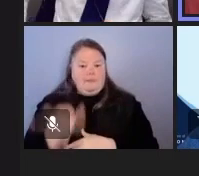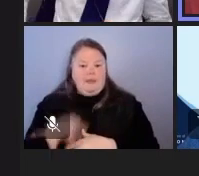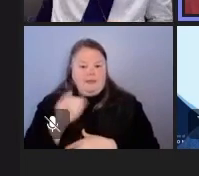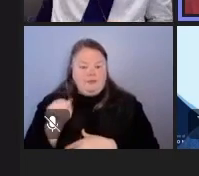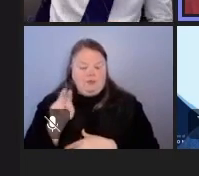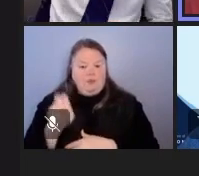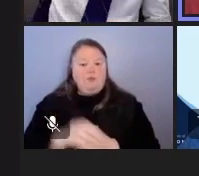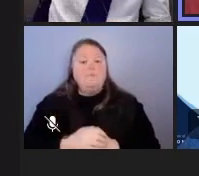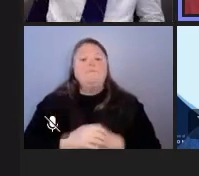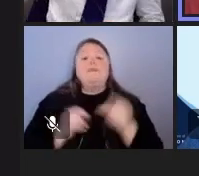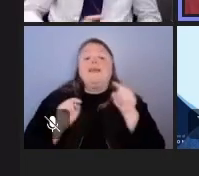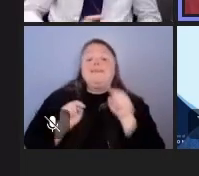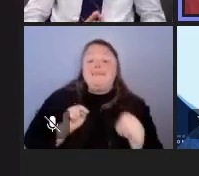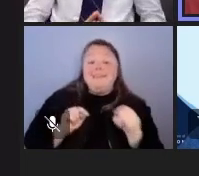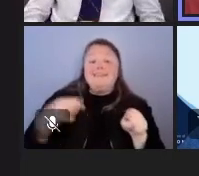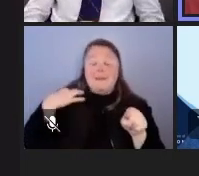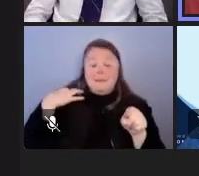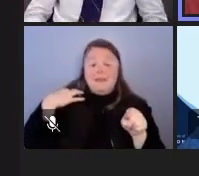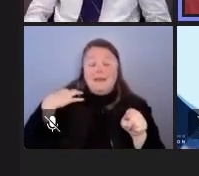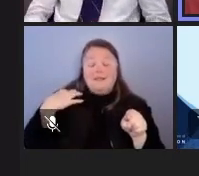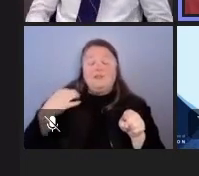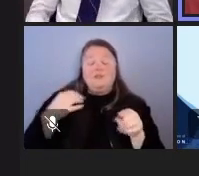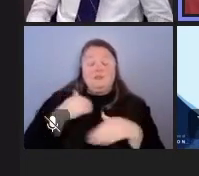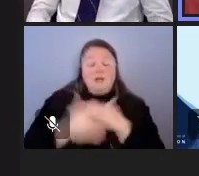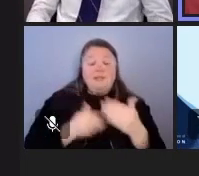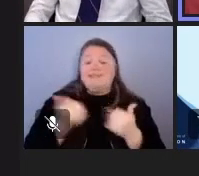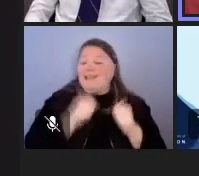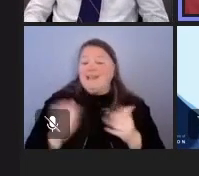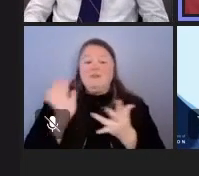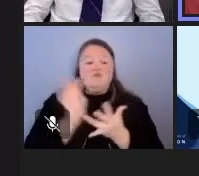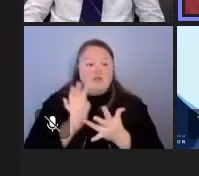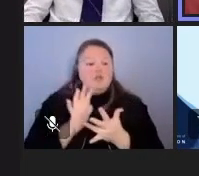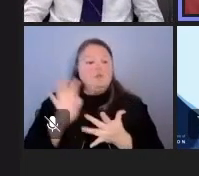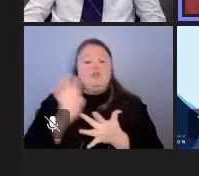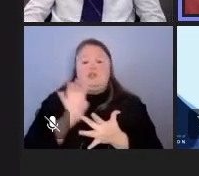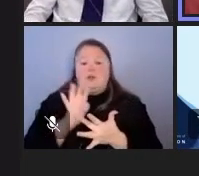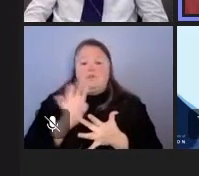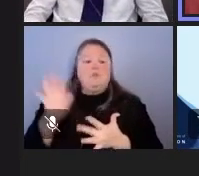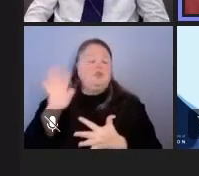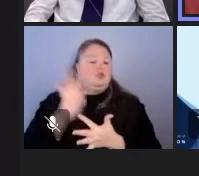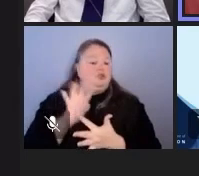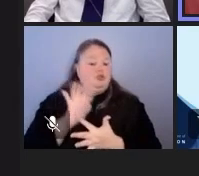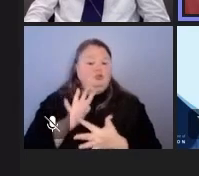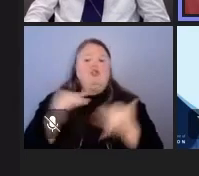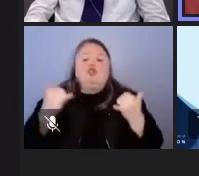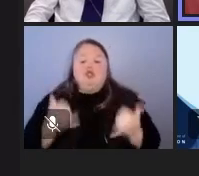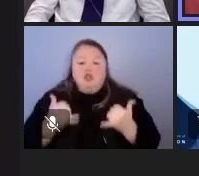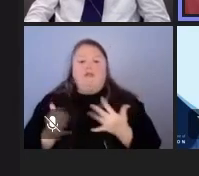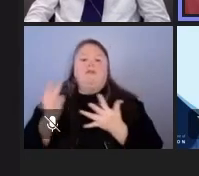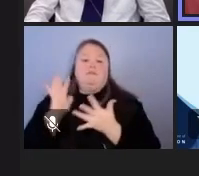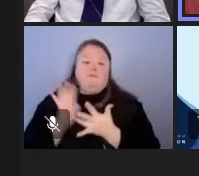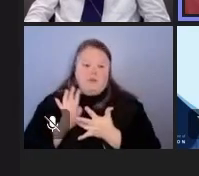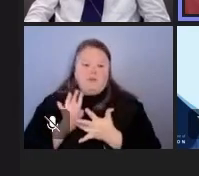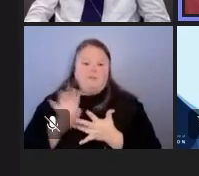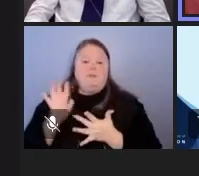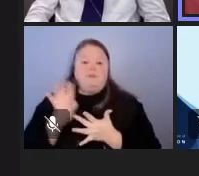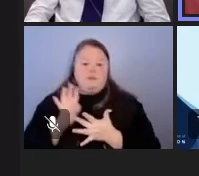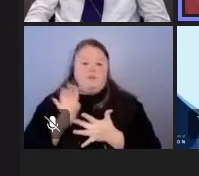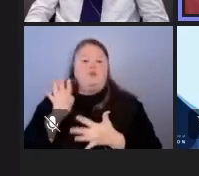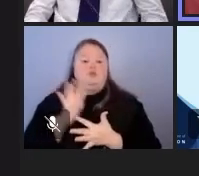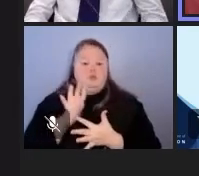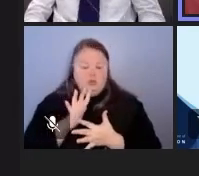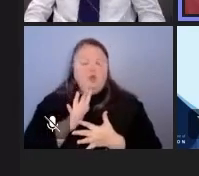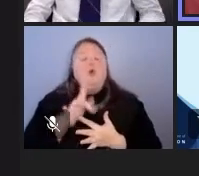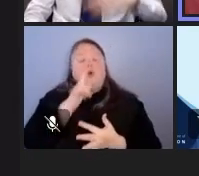application process is open to any freshman sophomore or junior that is a current freshman sophomore or junior that would be